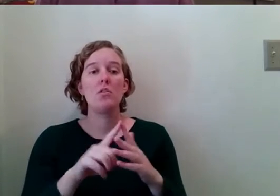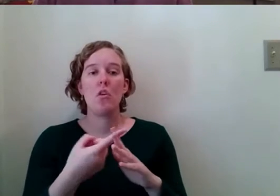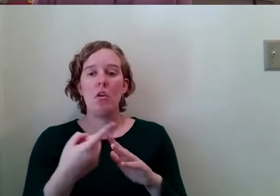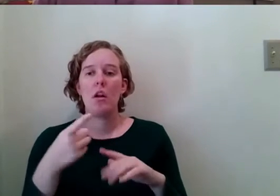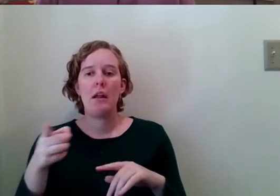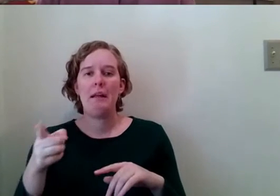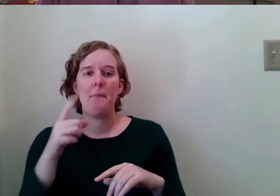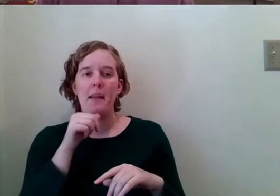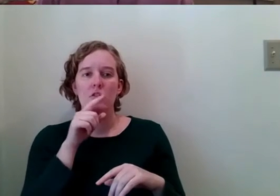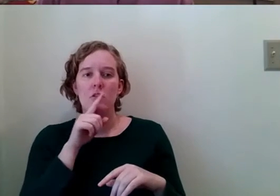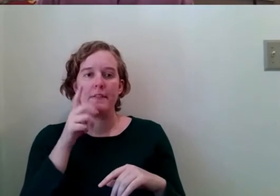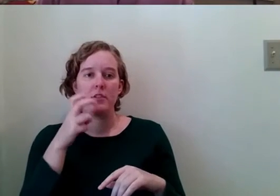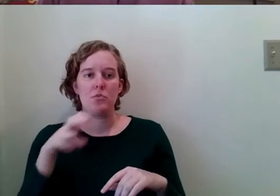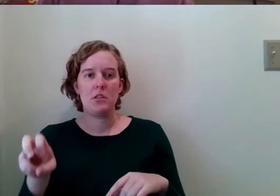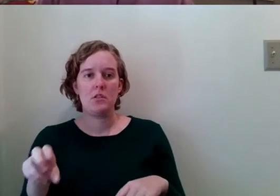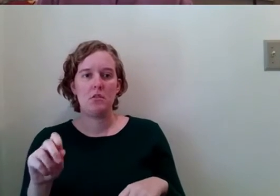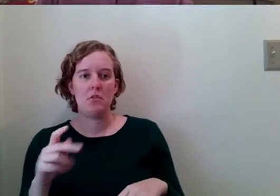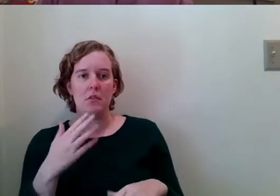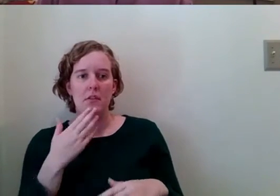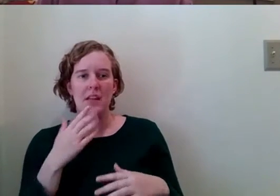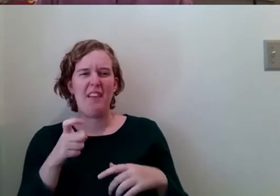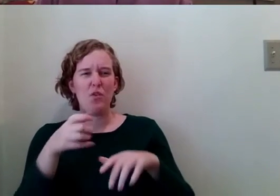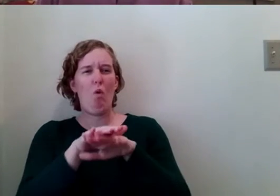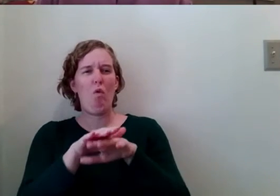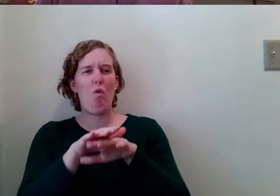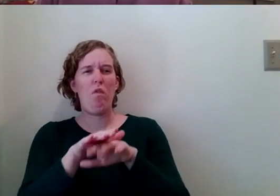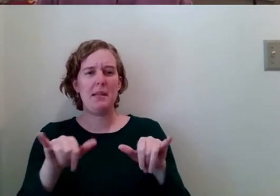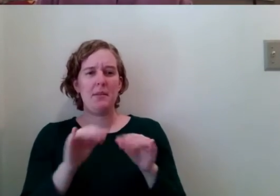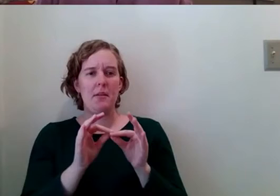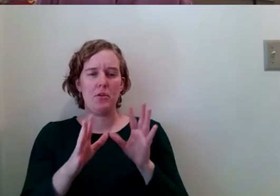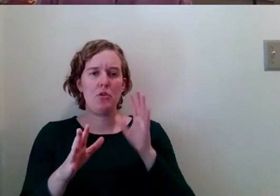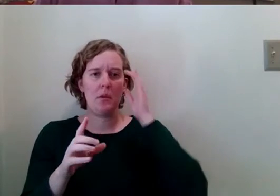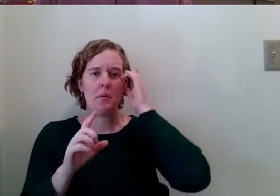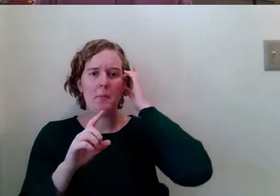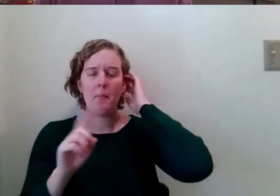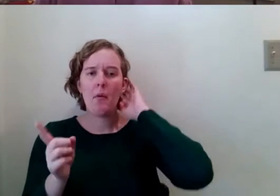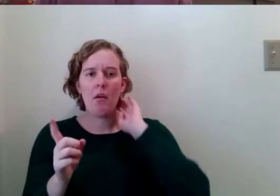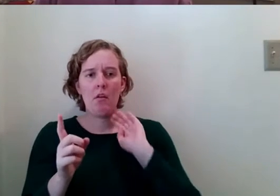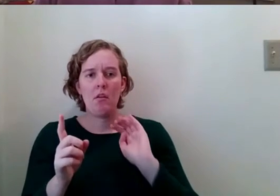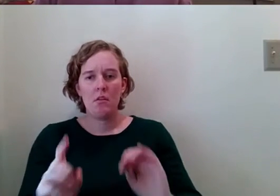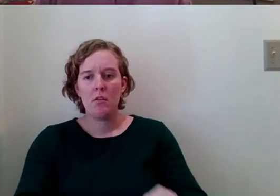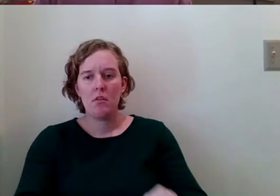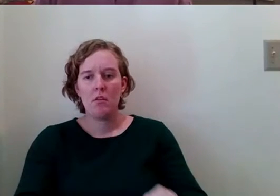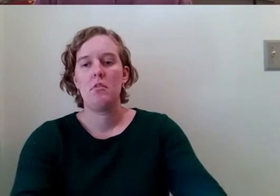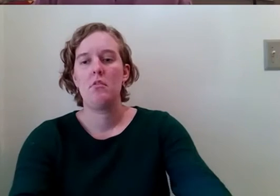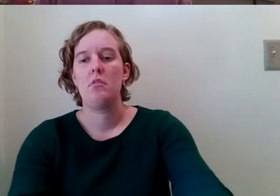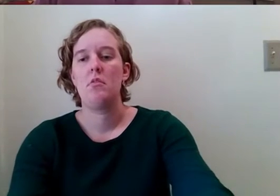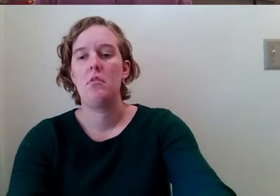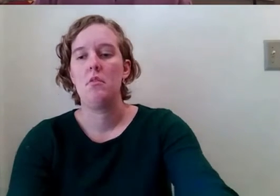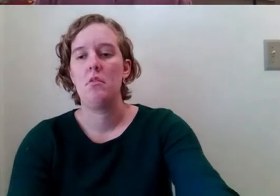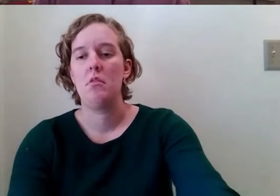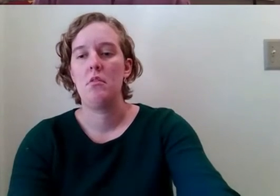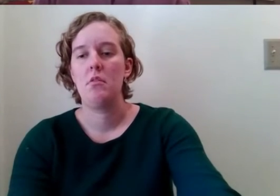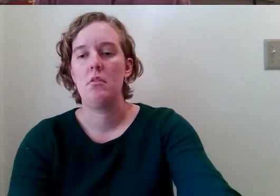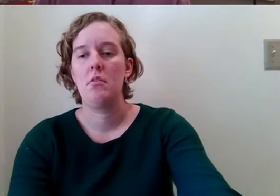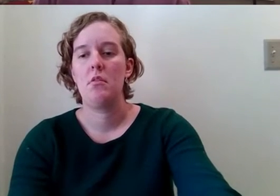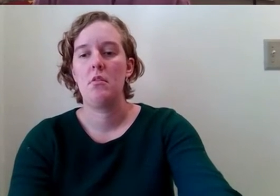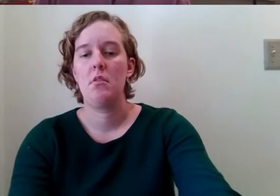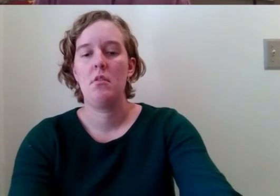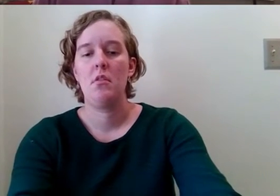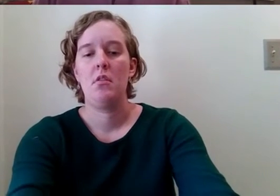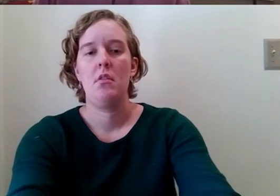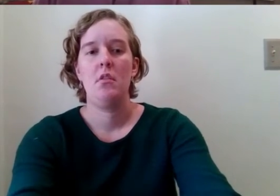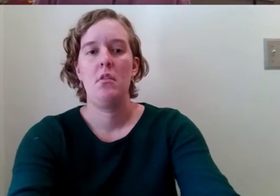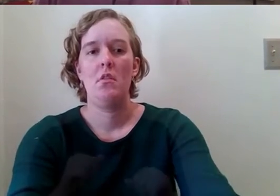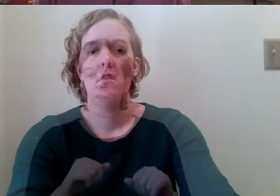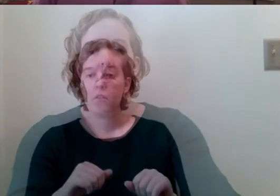Thank you. Can you hear me okay? Loud and clear. Okay. Terrific. And I believe you all are going to put my slides up on